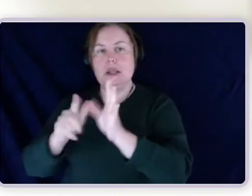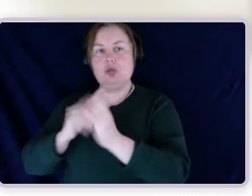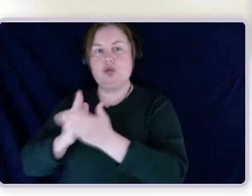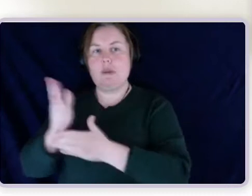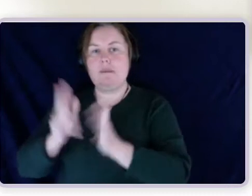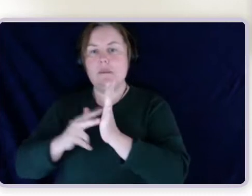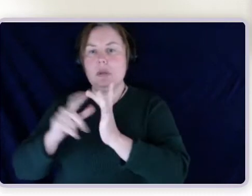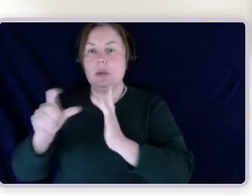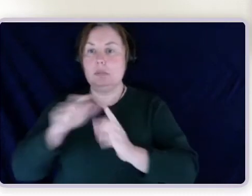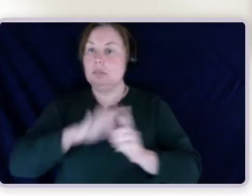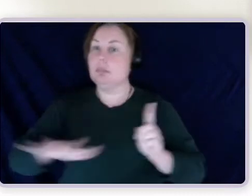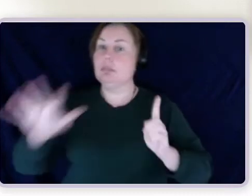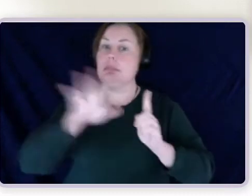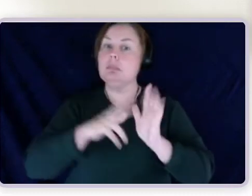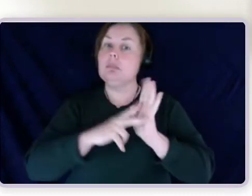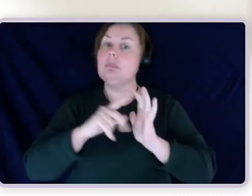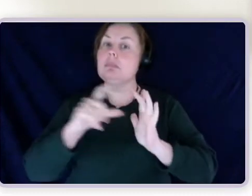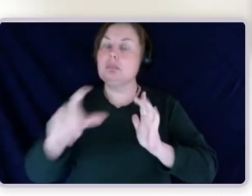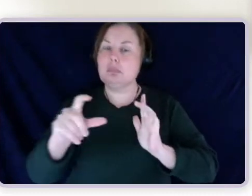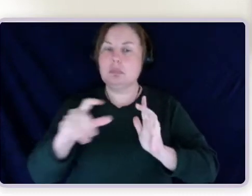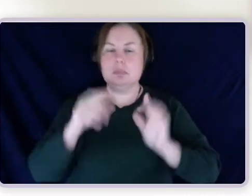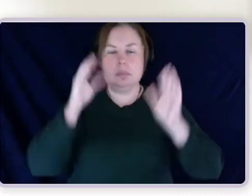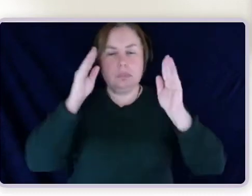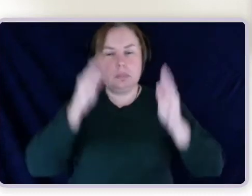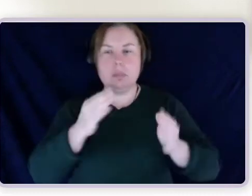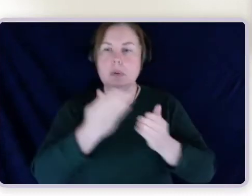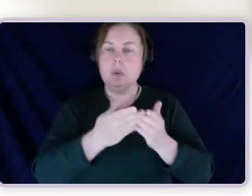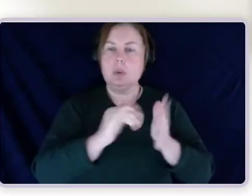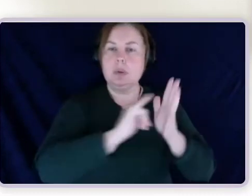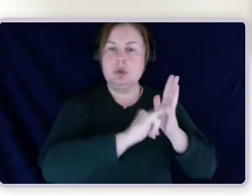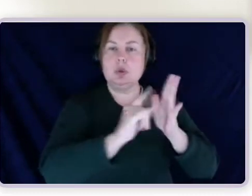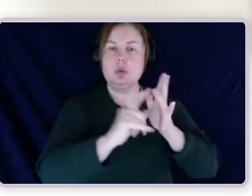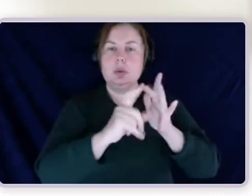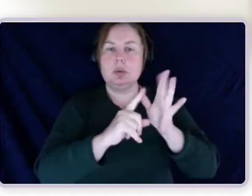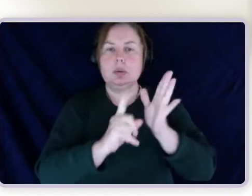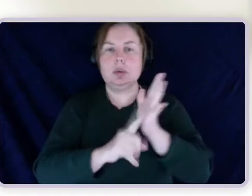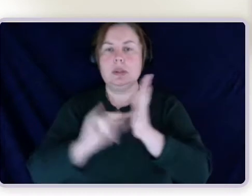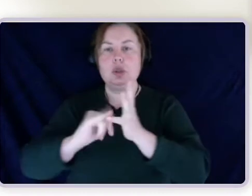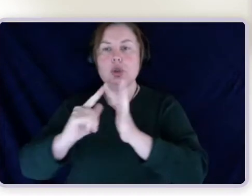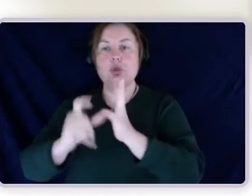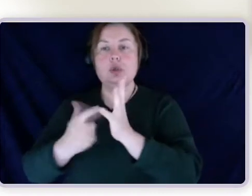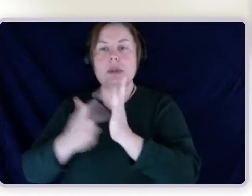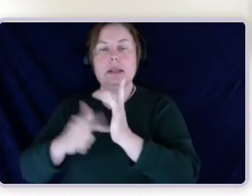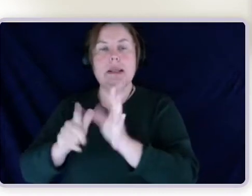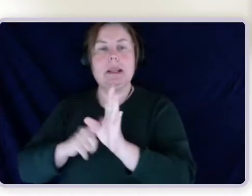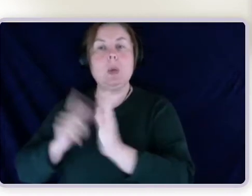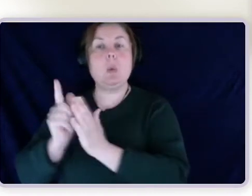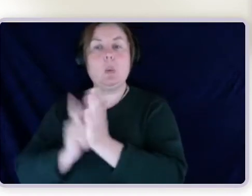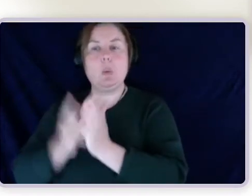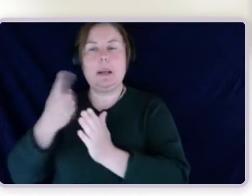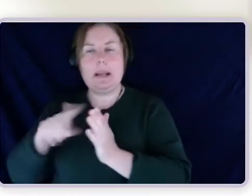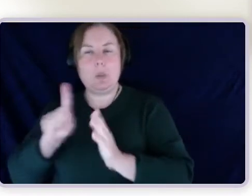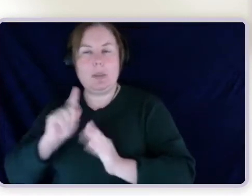specialise in social security law, policy and procedure. We aim to help vulnerable and disadvantaged